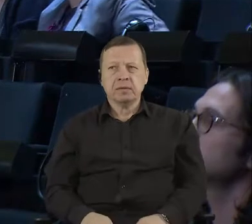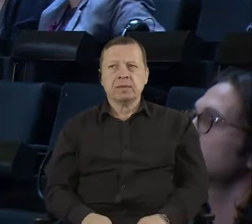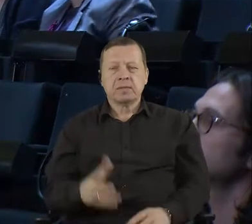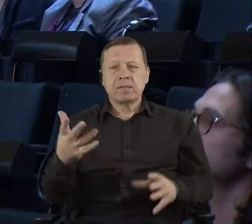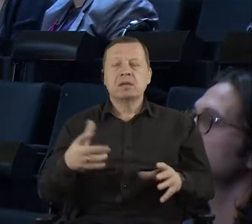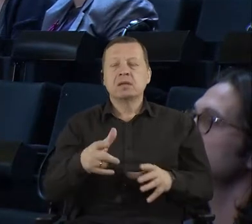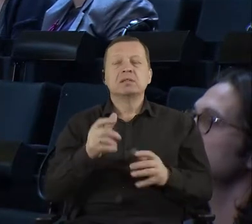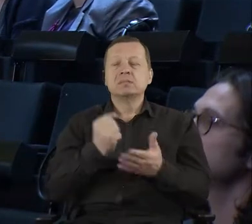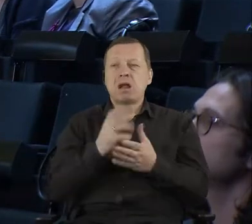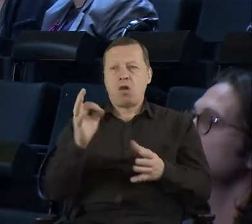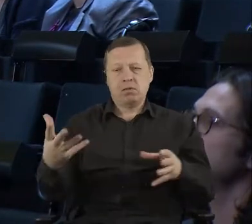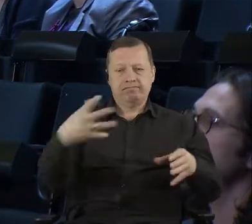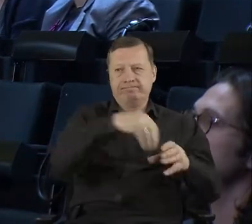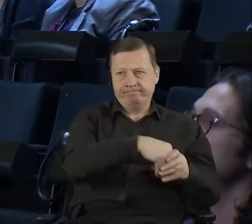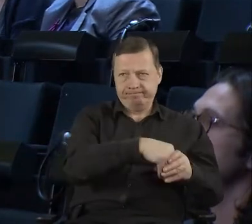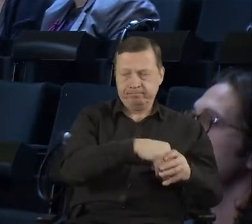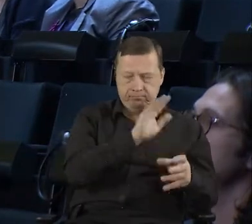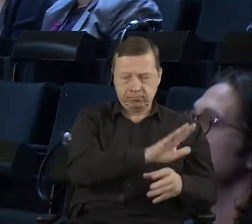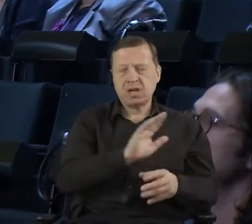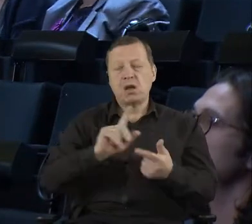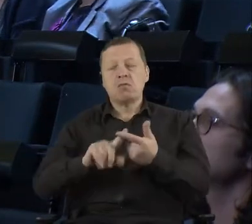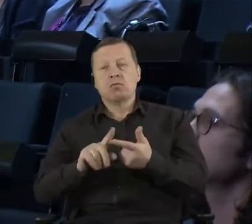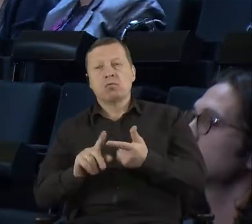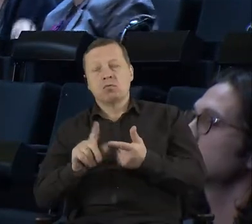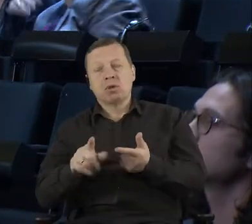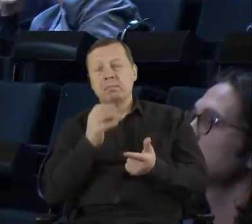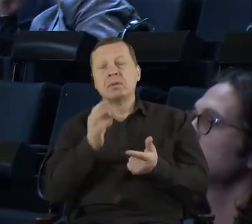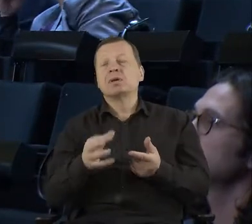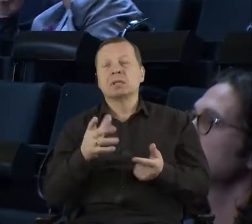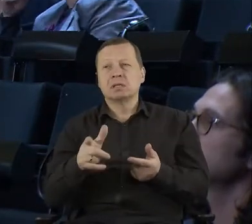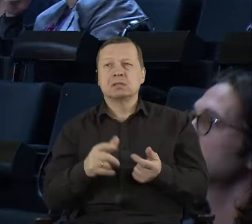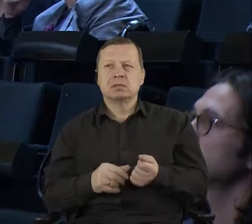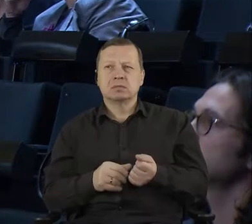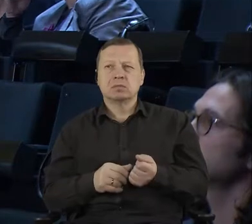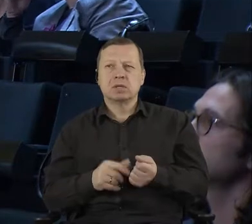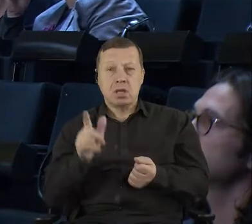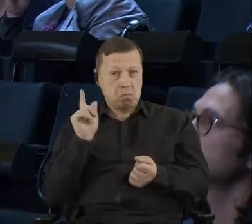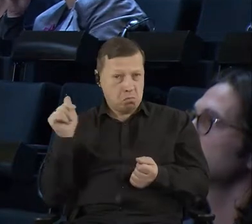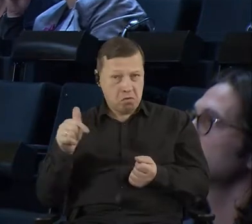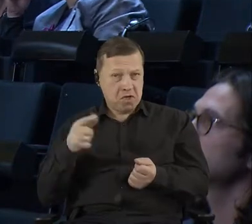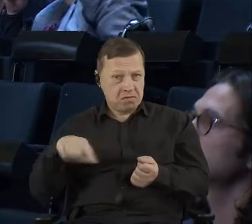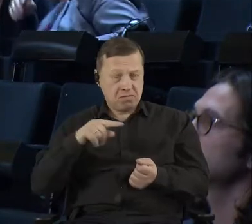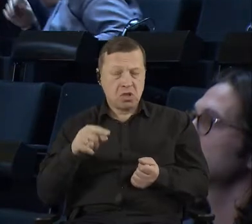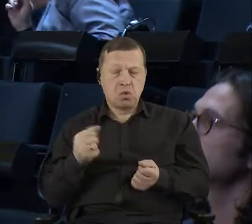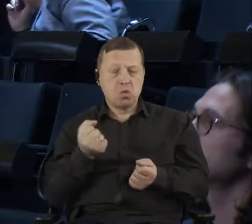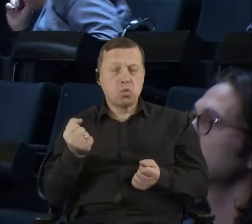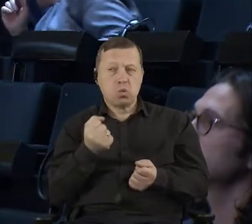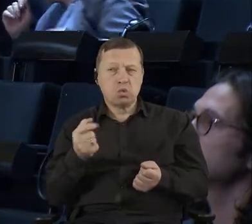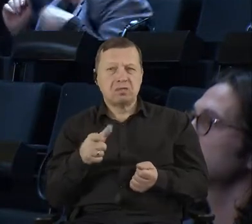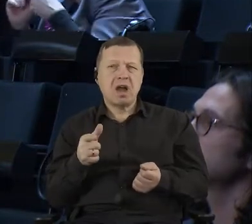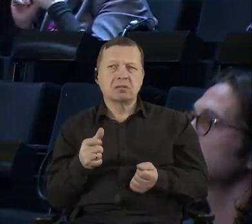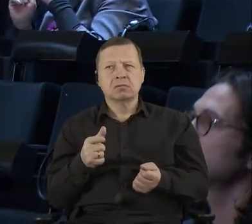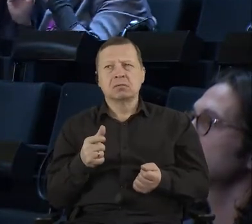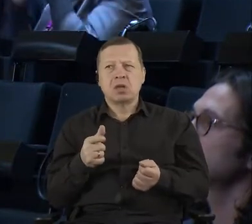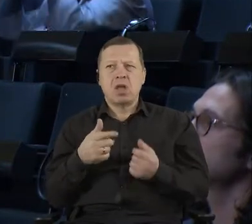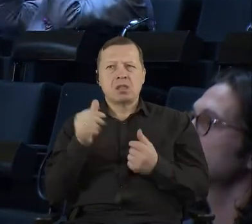second one is the question about whether we should use or not use the open source tools. And I guess that